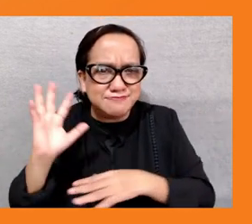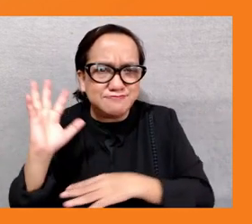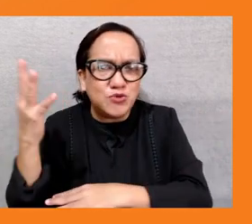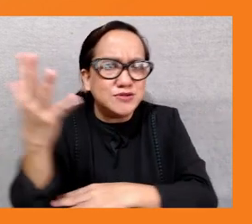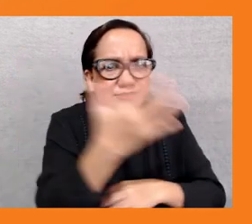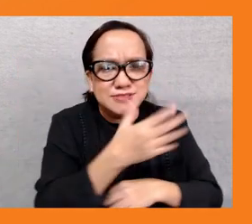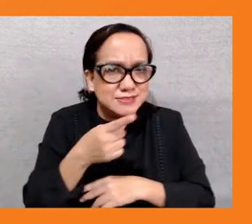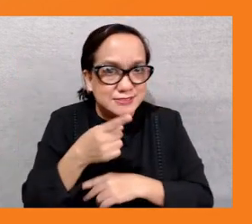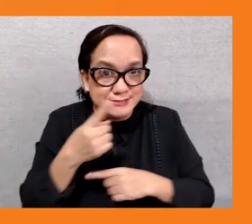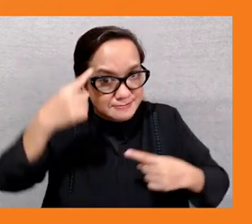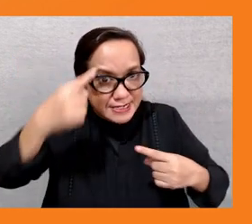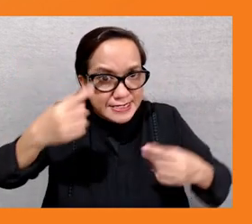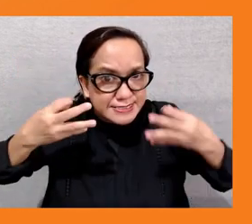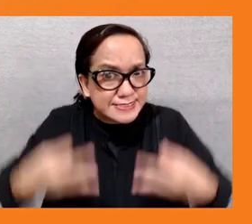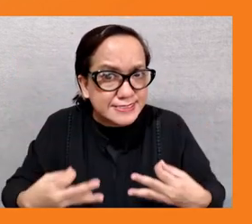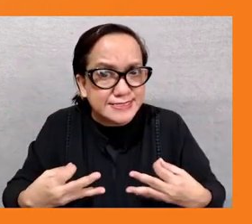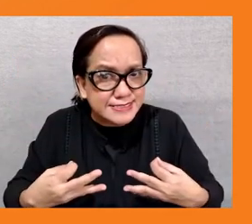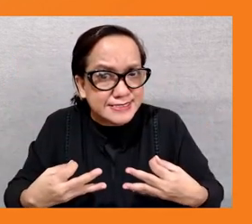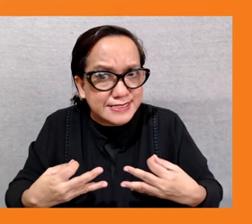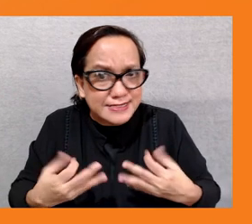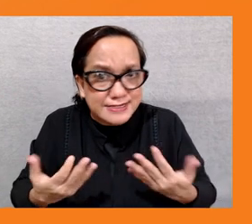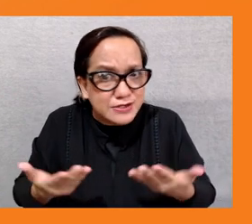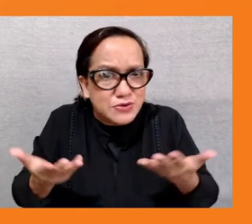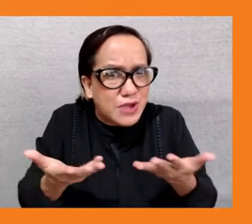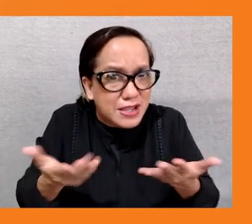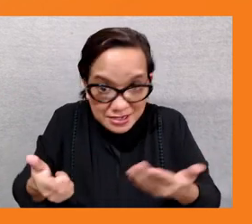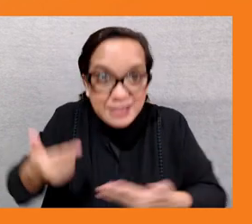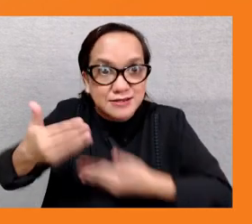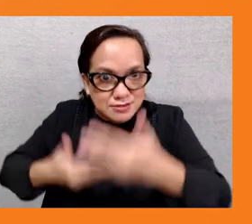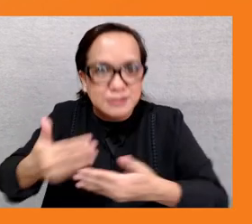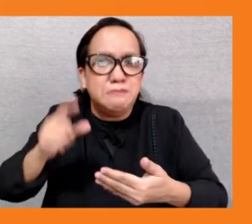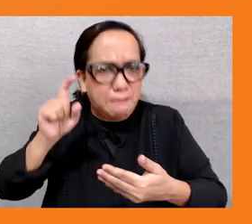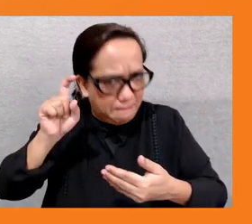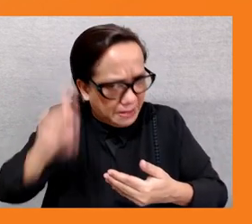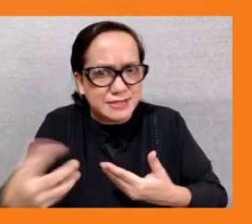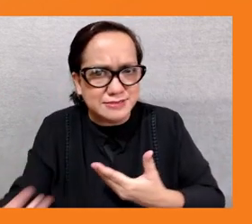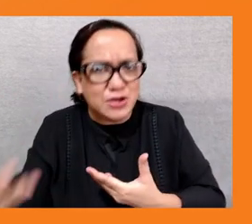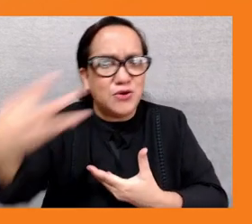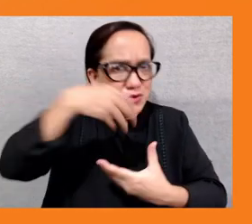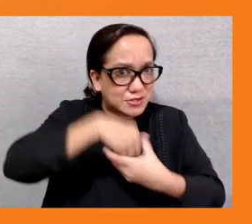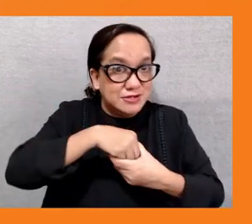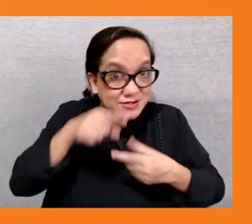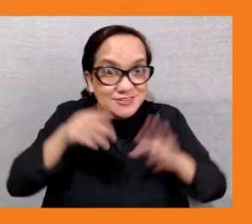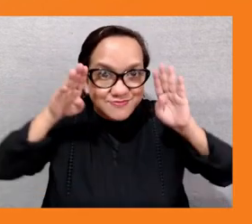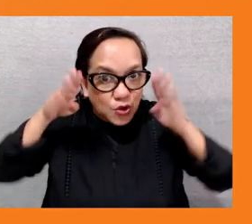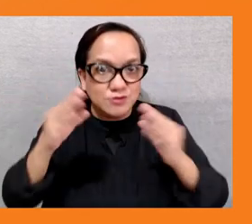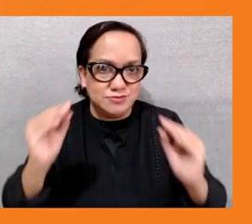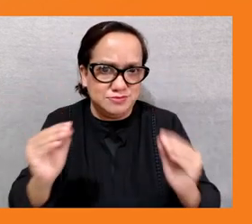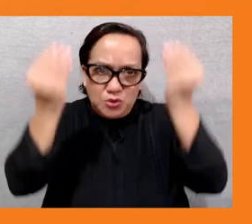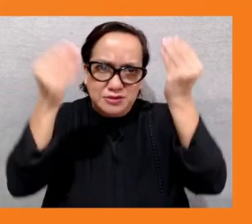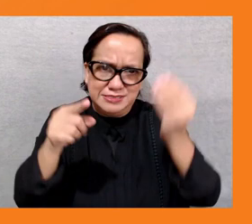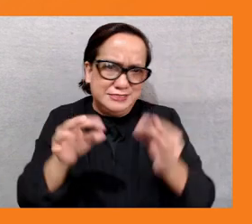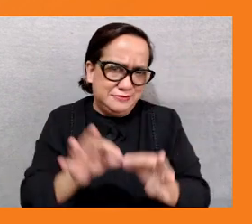centered will be really important and understanding common constraints like limited access to